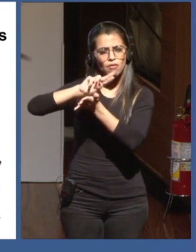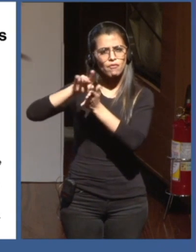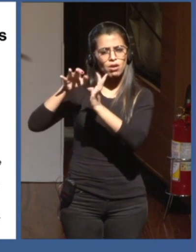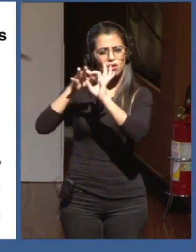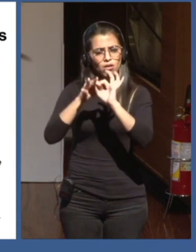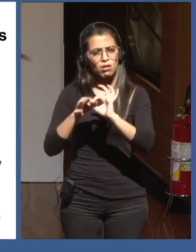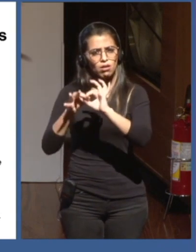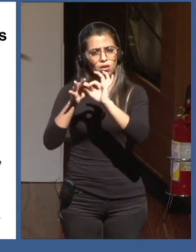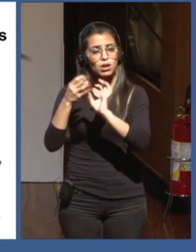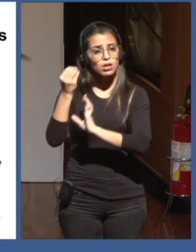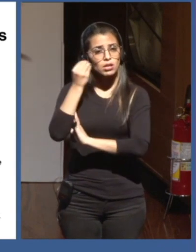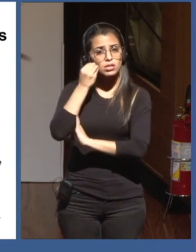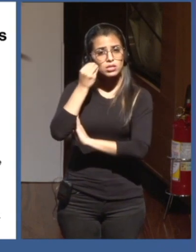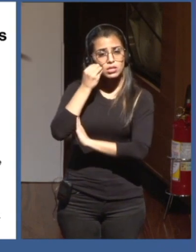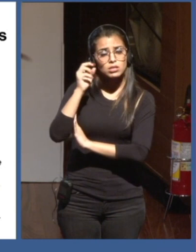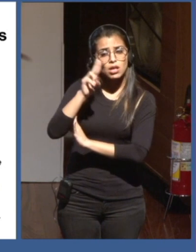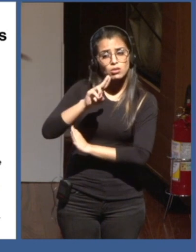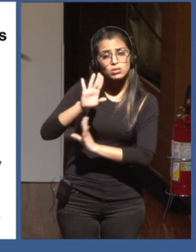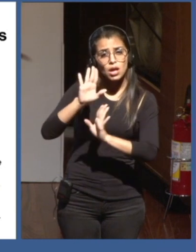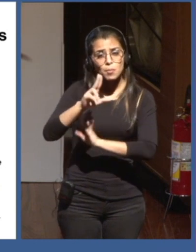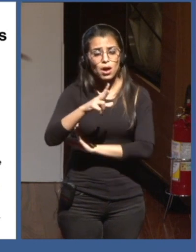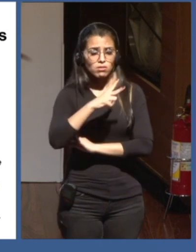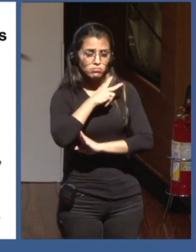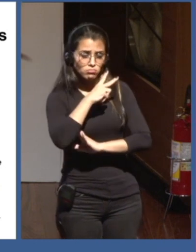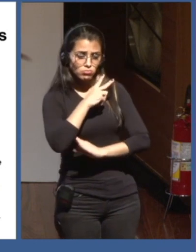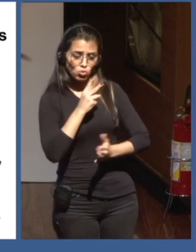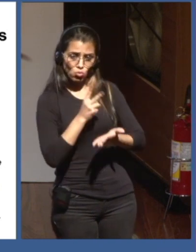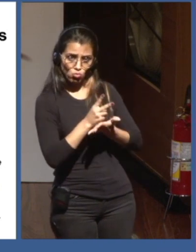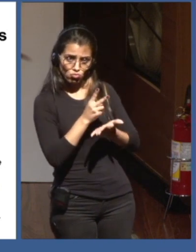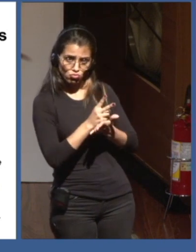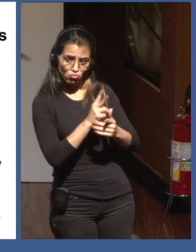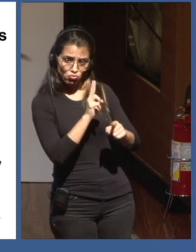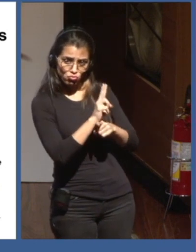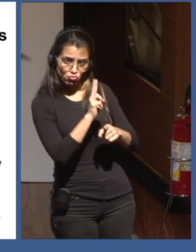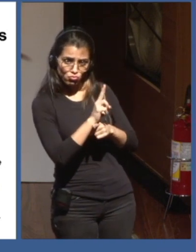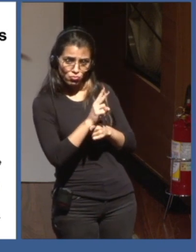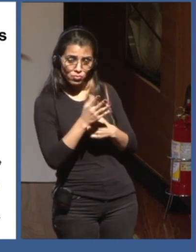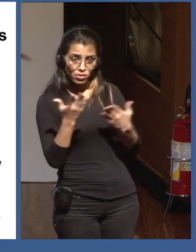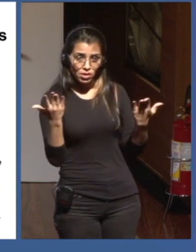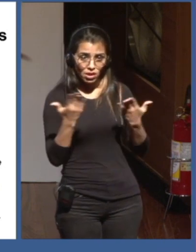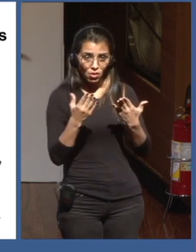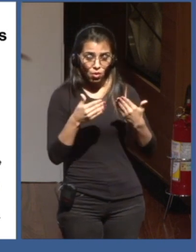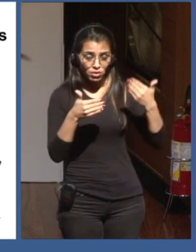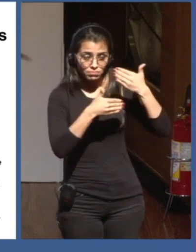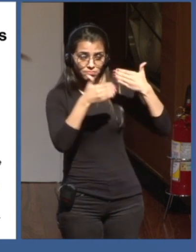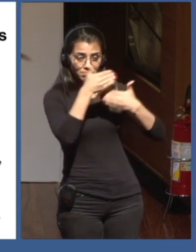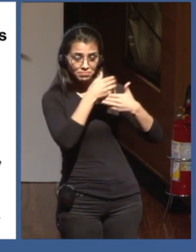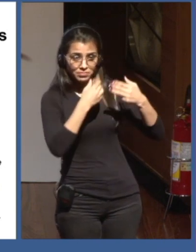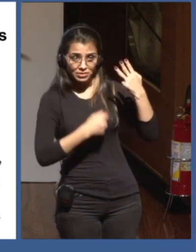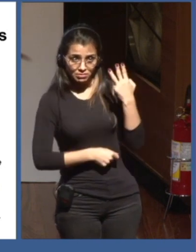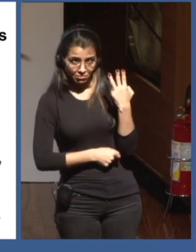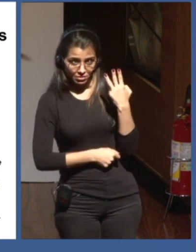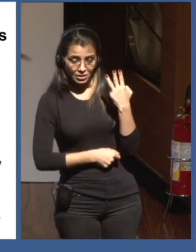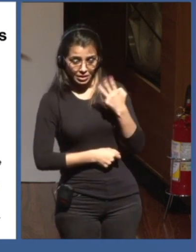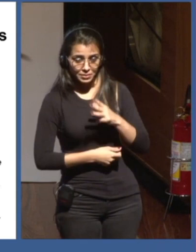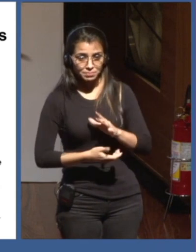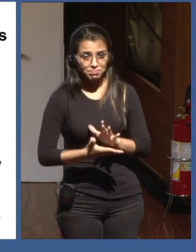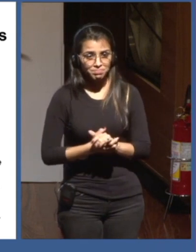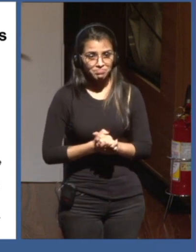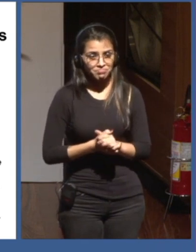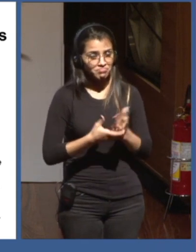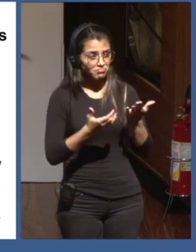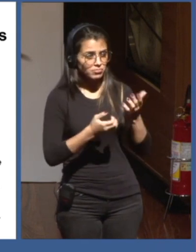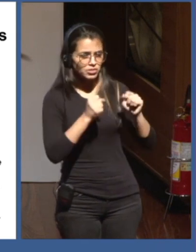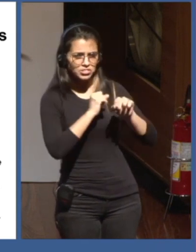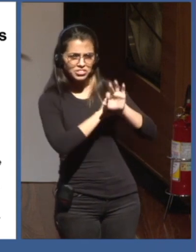And so, here, and I have three more slides, four maybe. So, I want to make clear that this